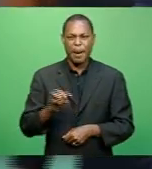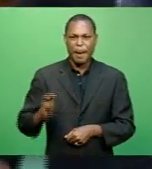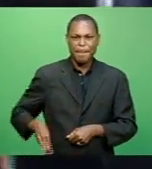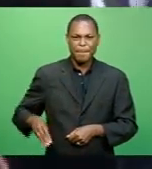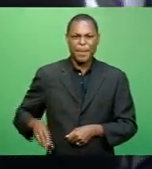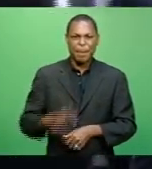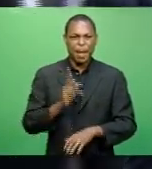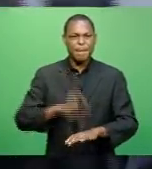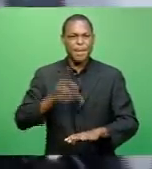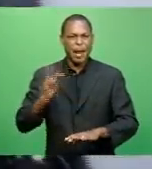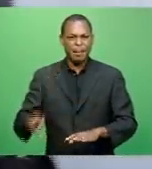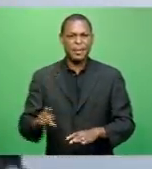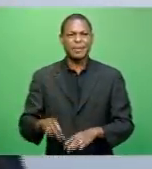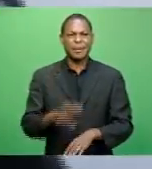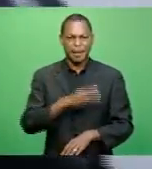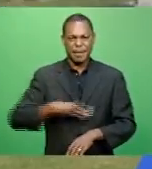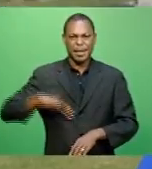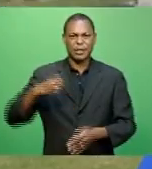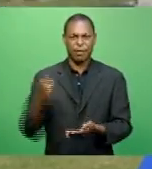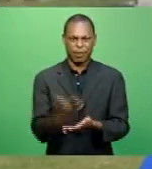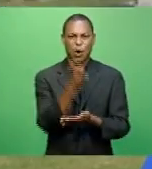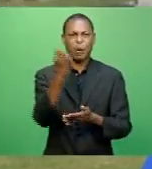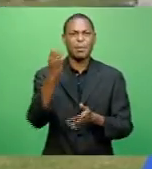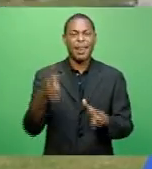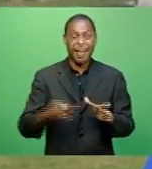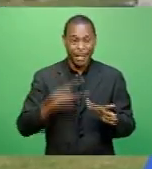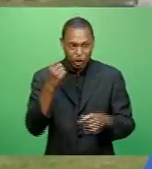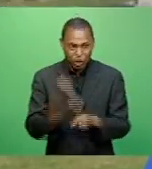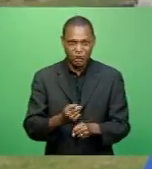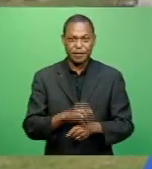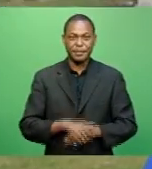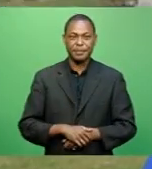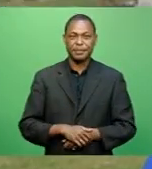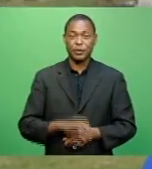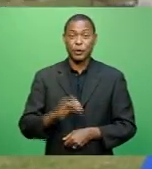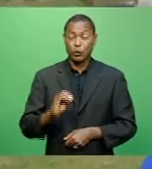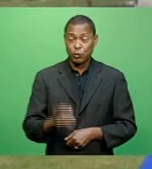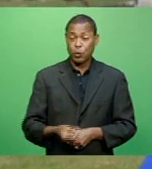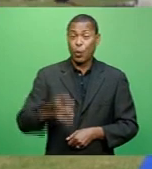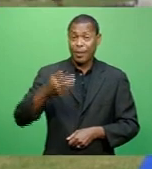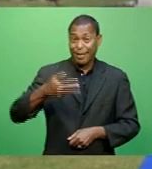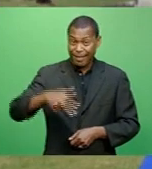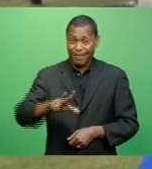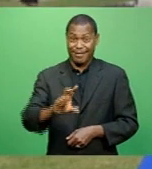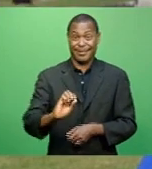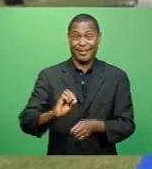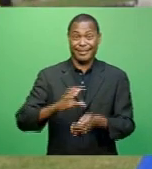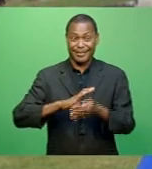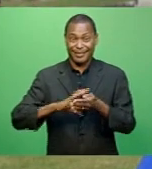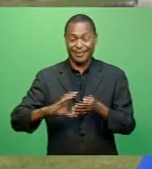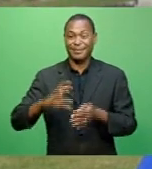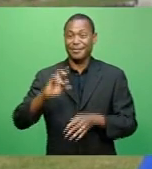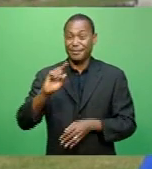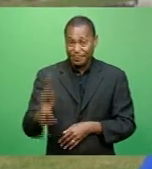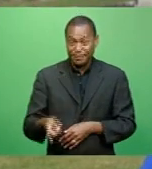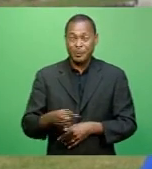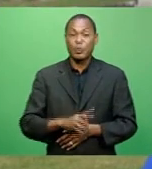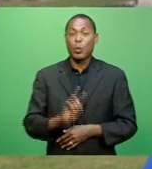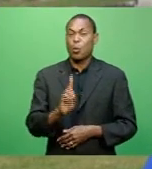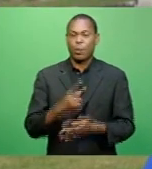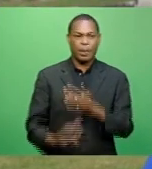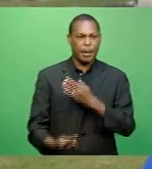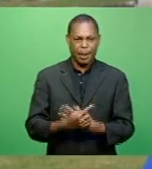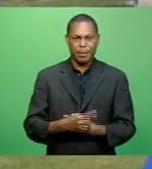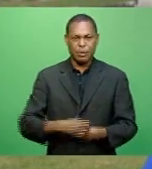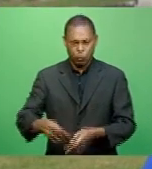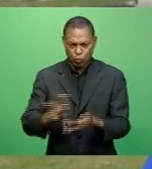for Economy and the Attorney General. Apart from the $80,000, the former politician has been ordered to write a public retraction